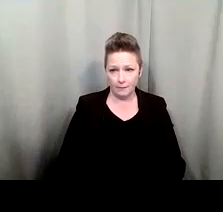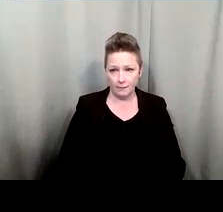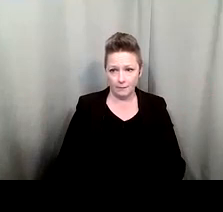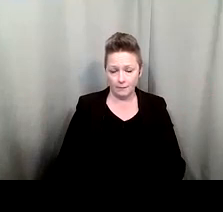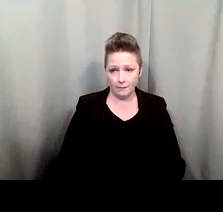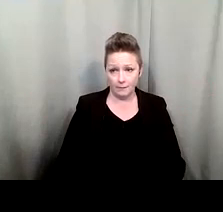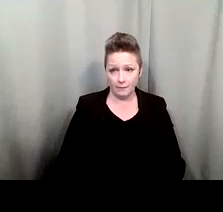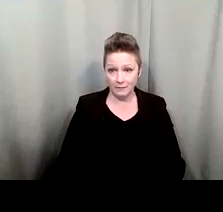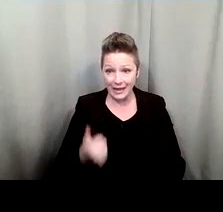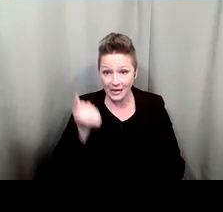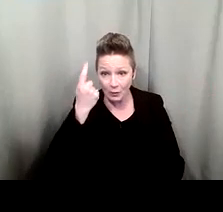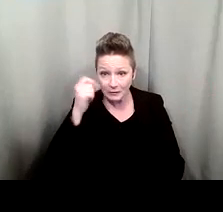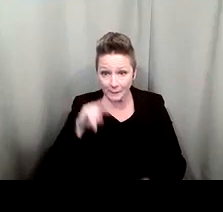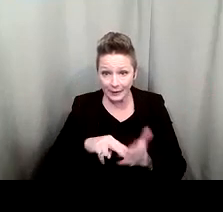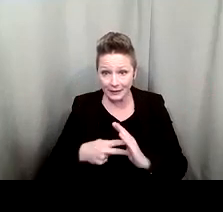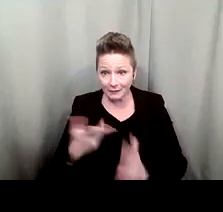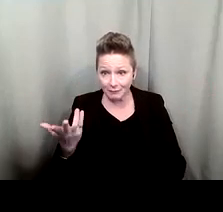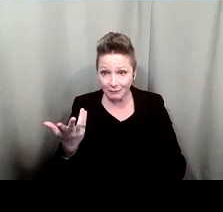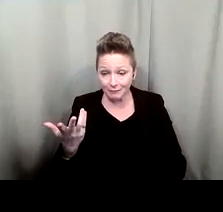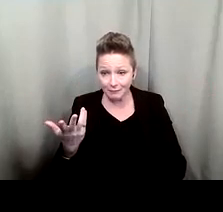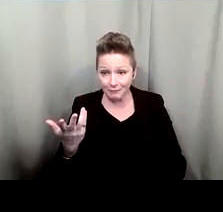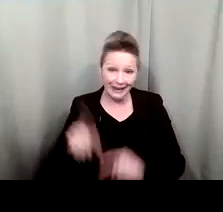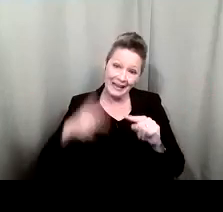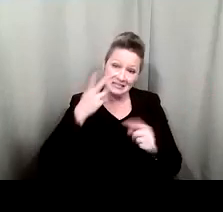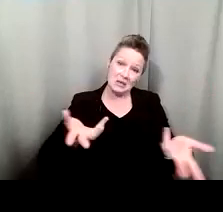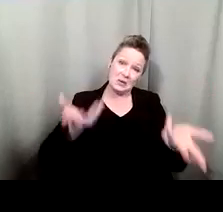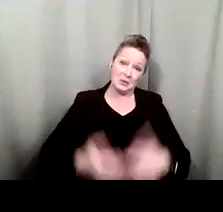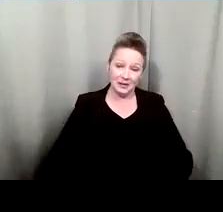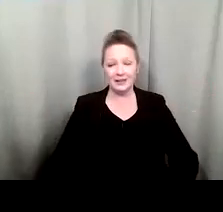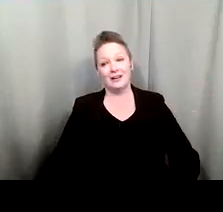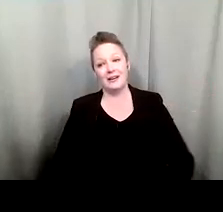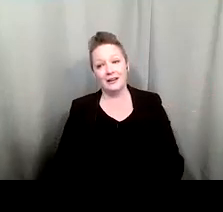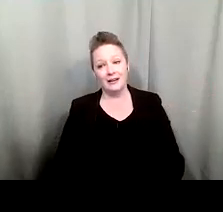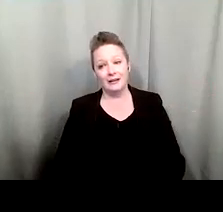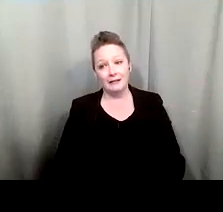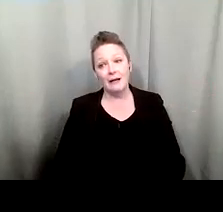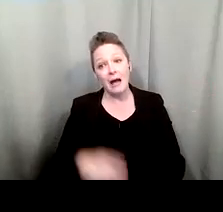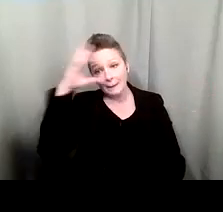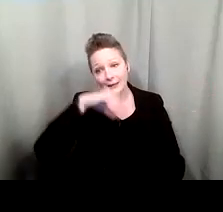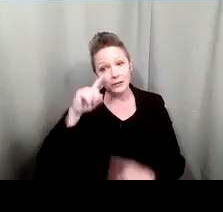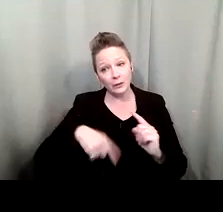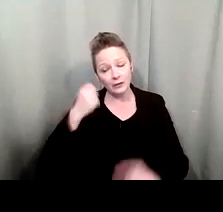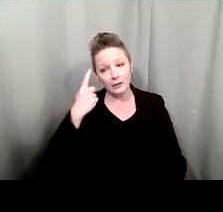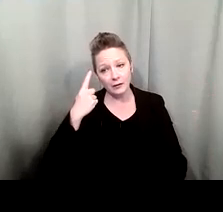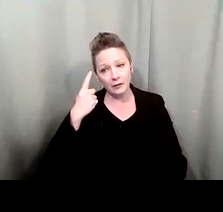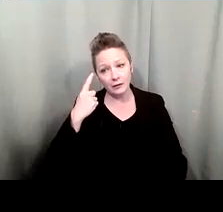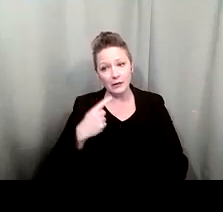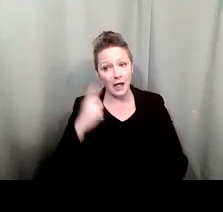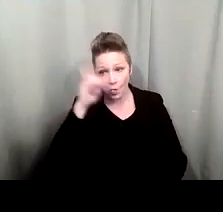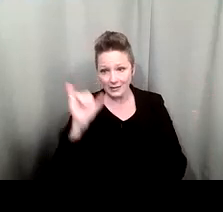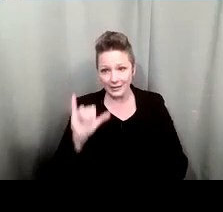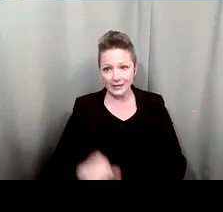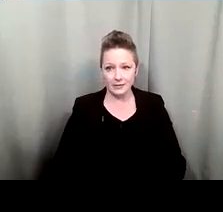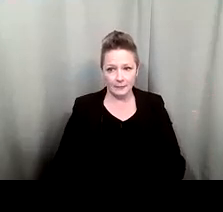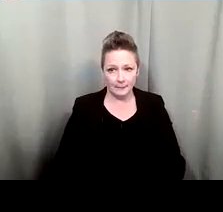Can anybody get that up there? I can't see you. I'm guessing not. It looks exactly like this.